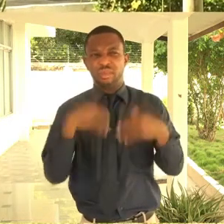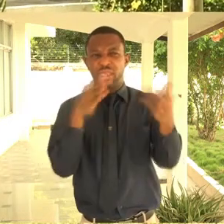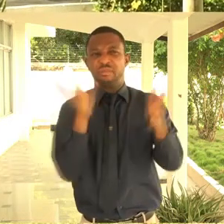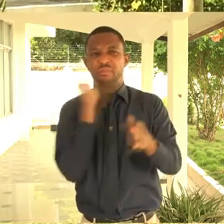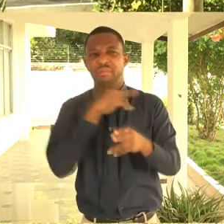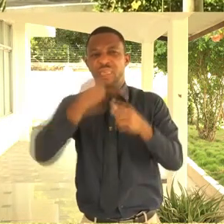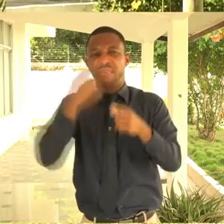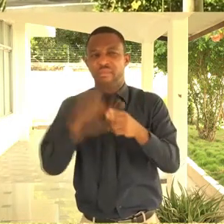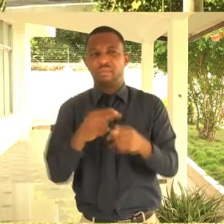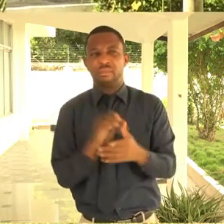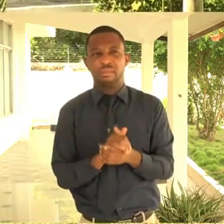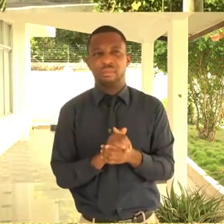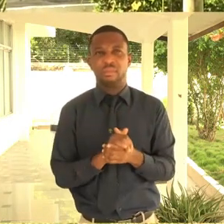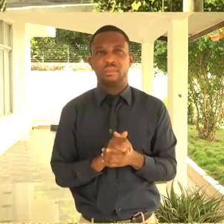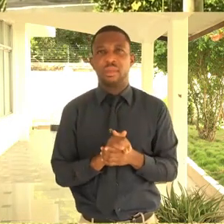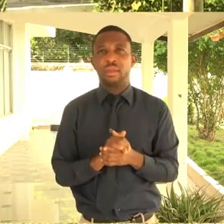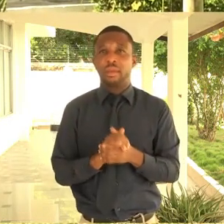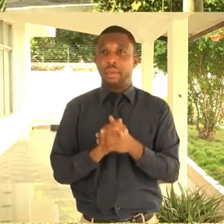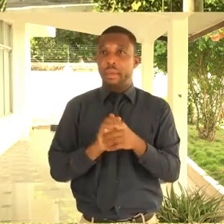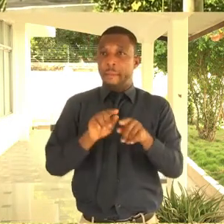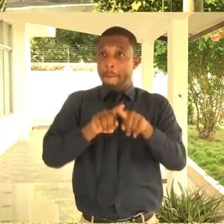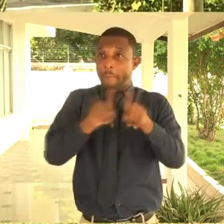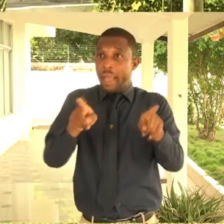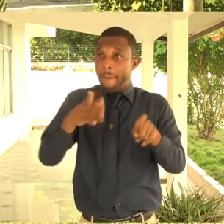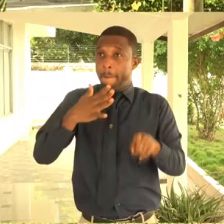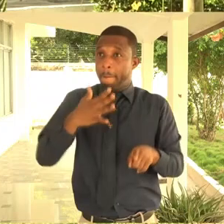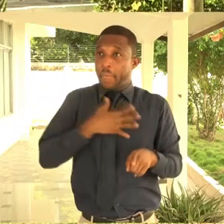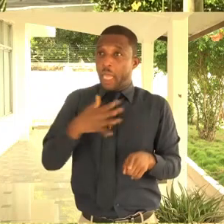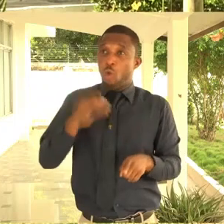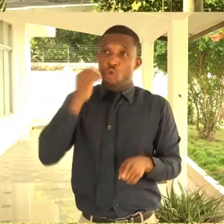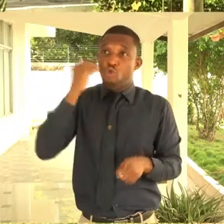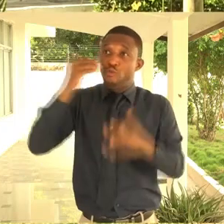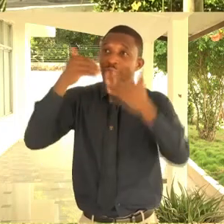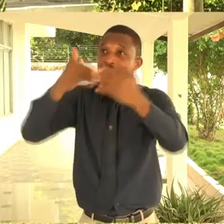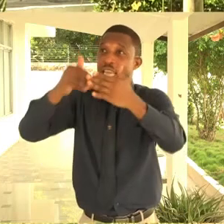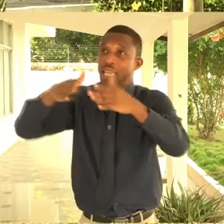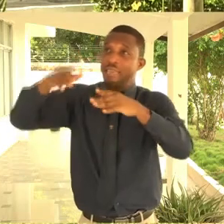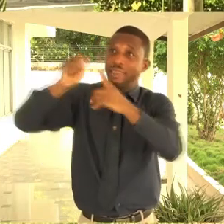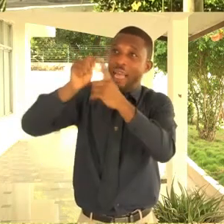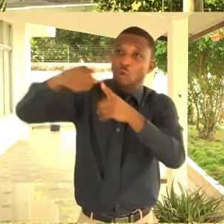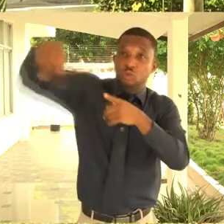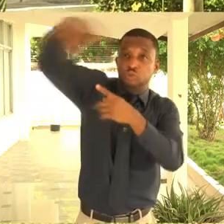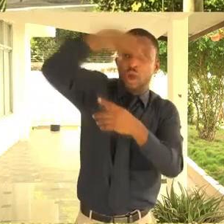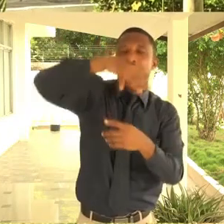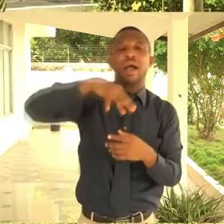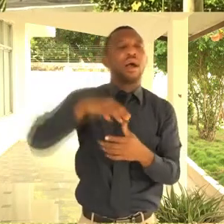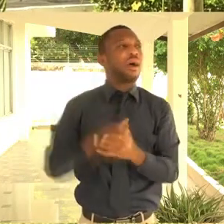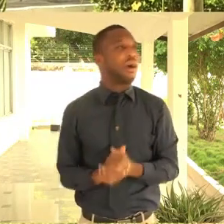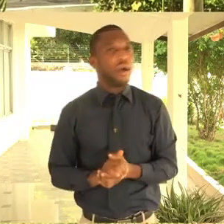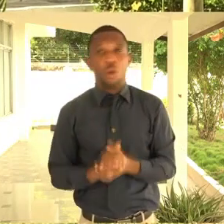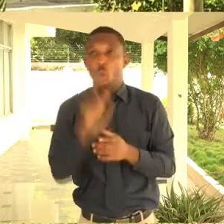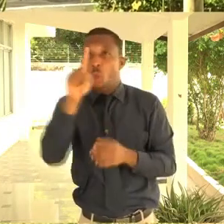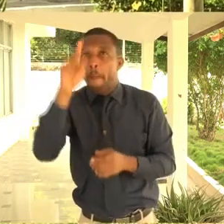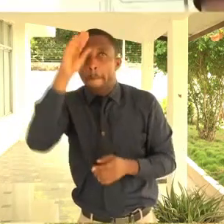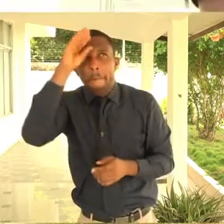I remember one time, one person had to go and tell my dad, hey, you need to talk to your son.